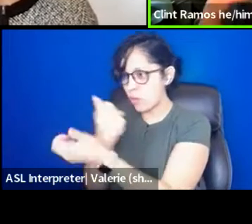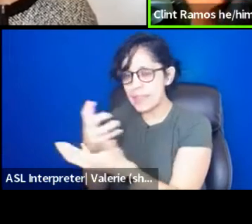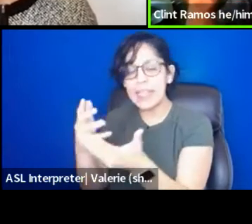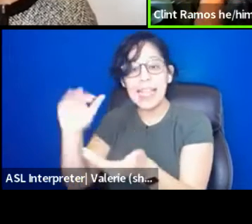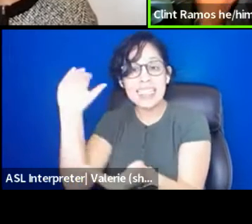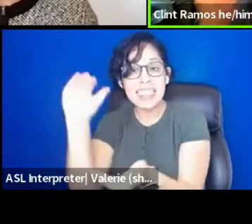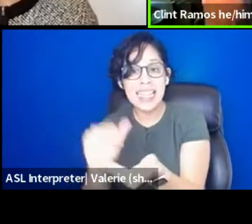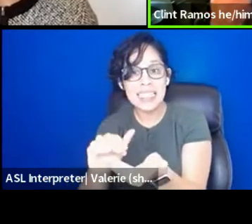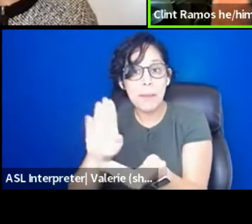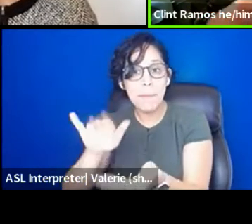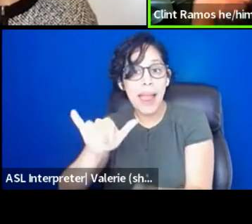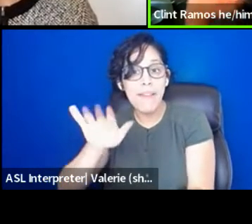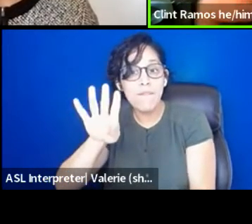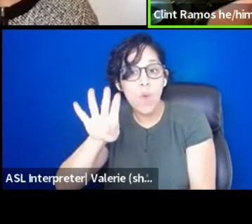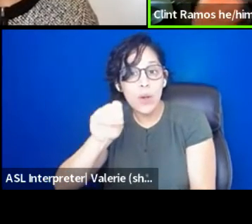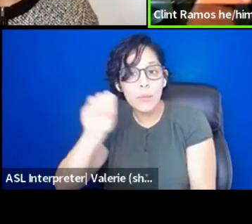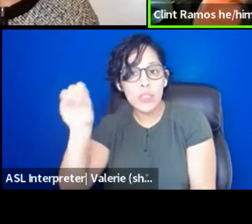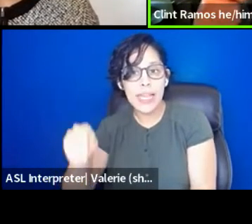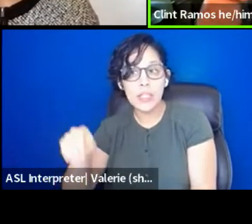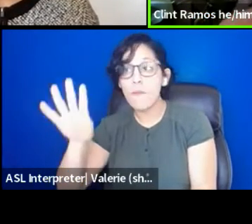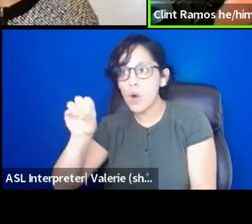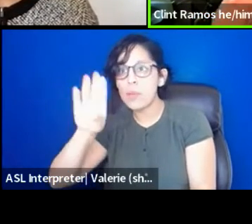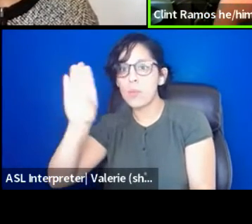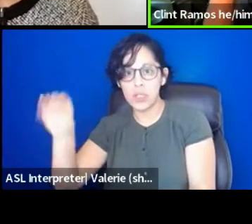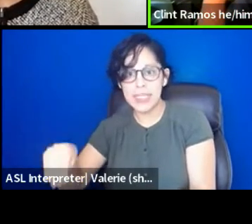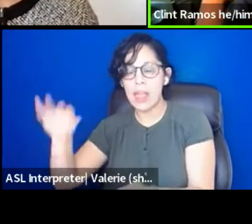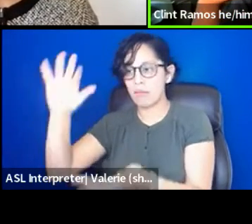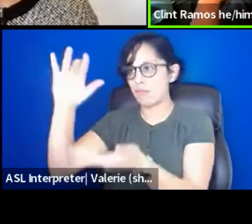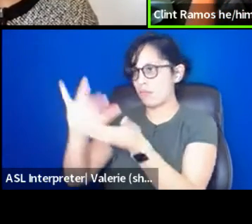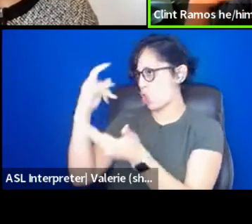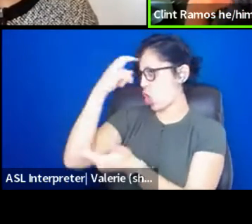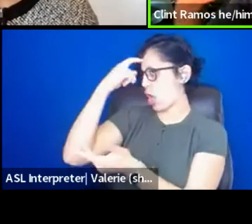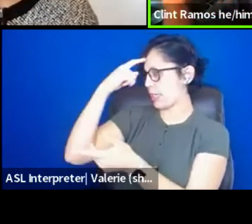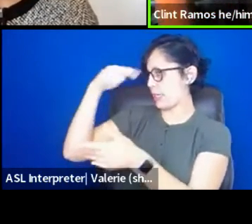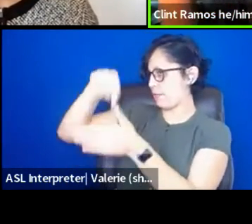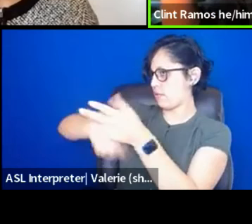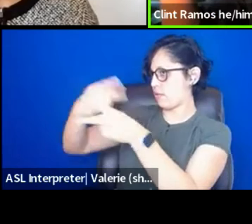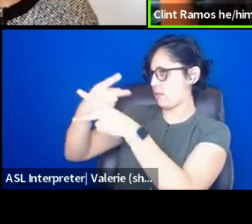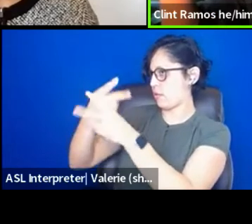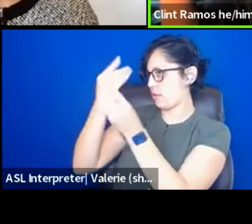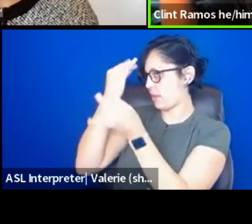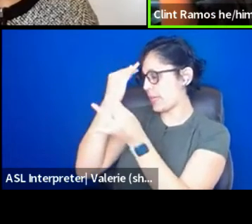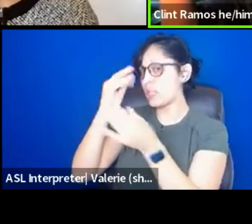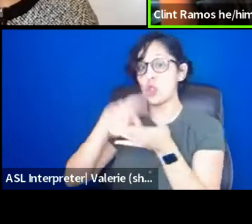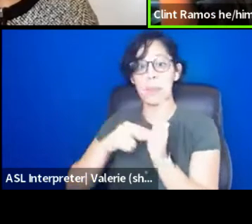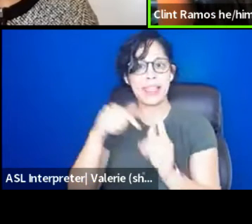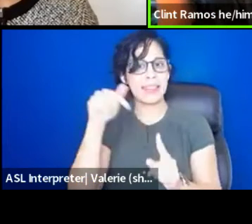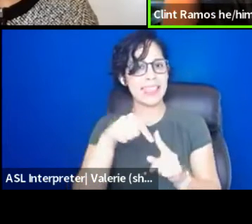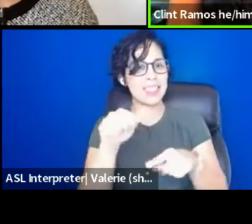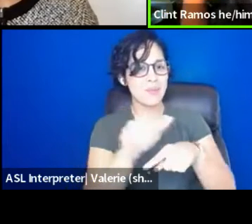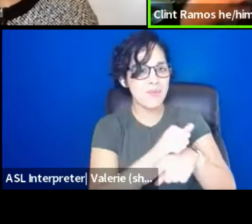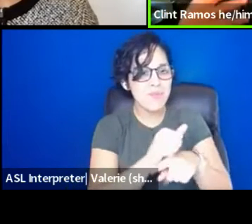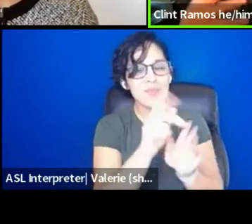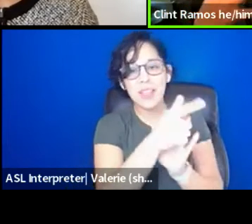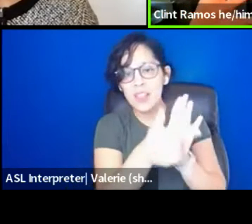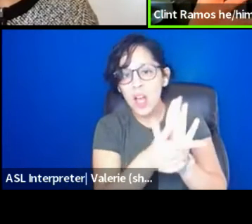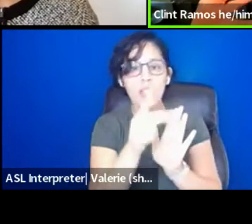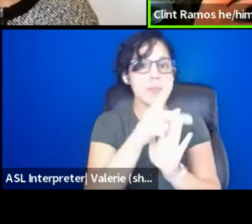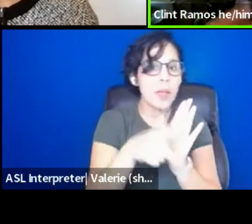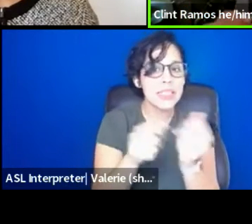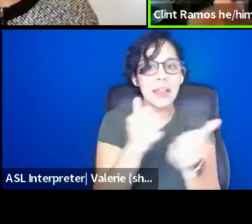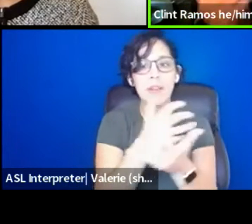right? So when we talk about like these labor practices that promote a being